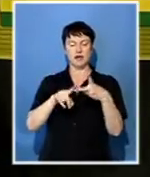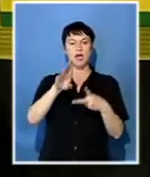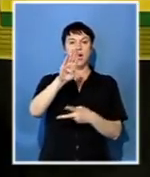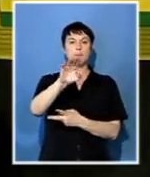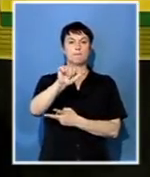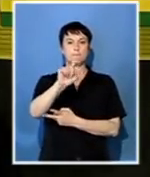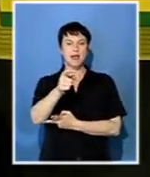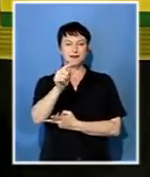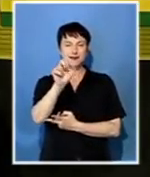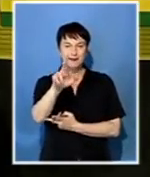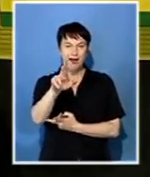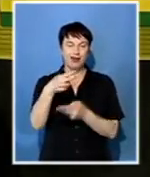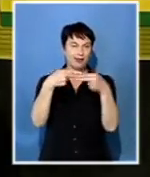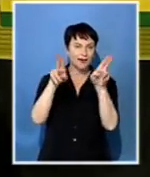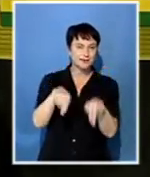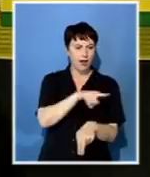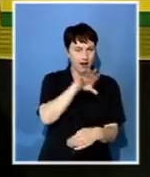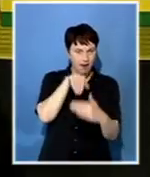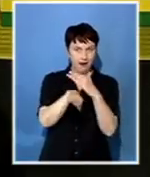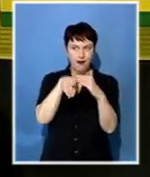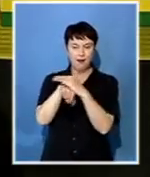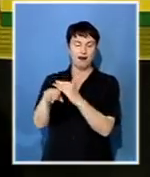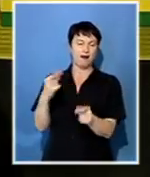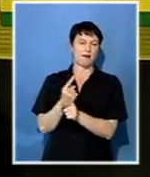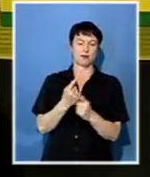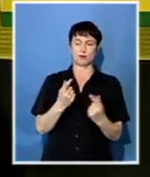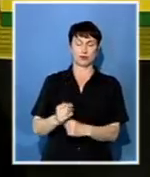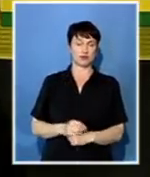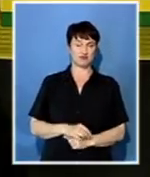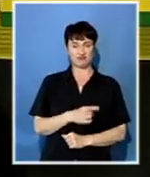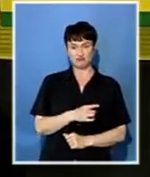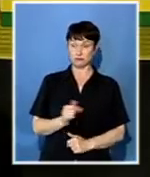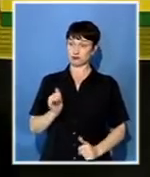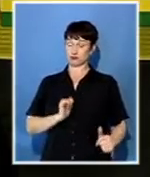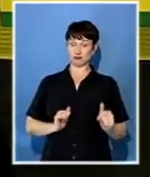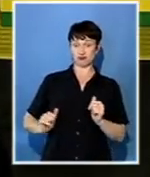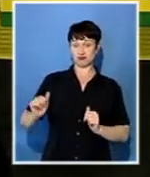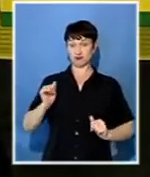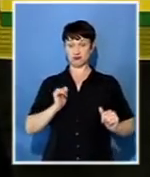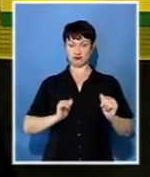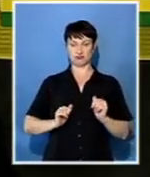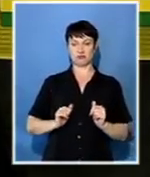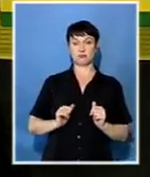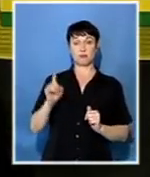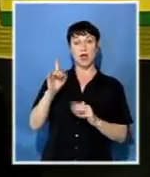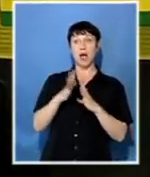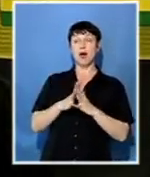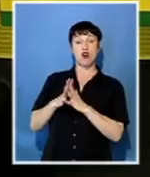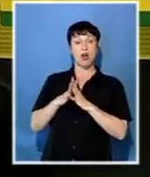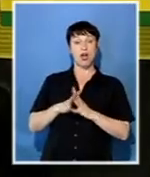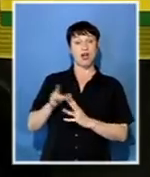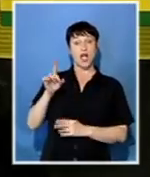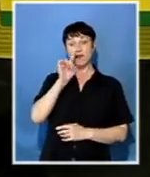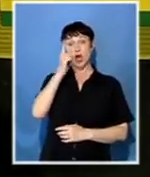Now, when you're part of the mainstream, John performed for the first lady of America.